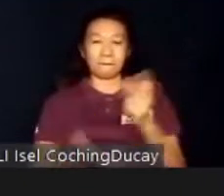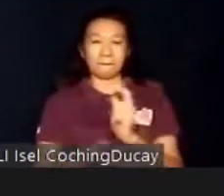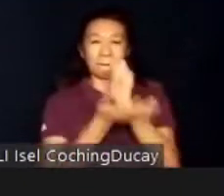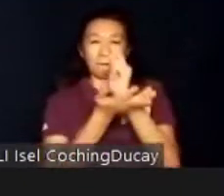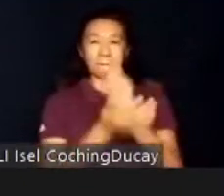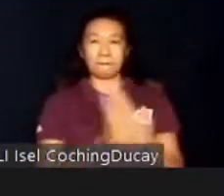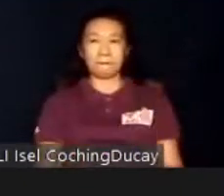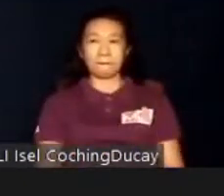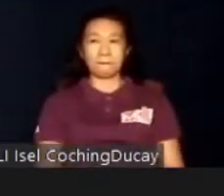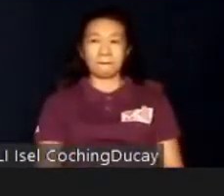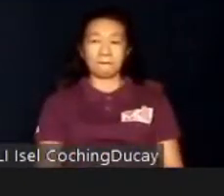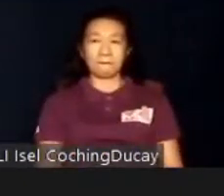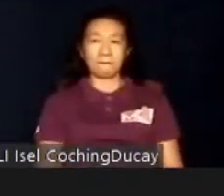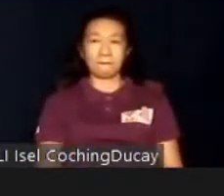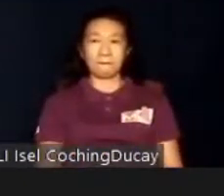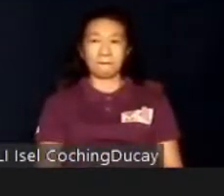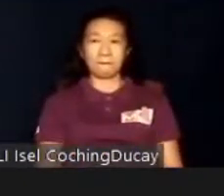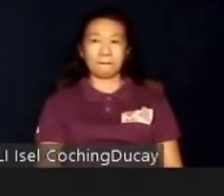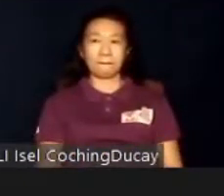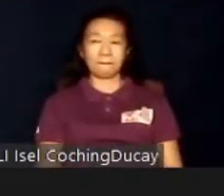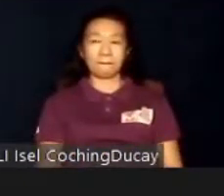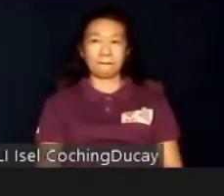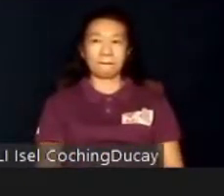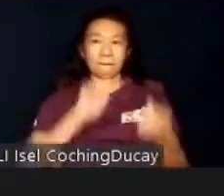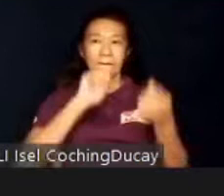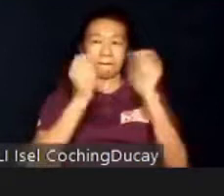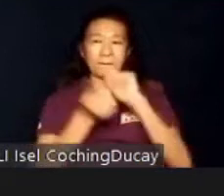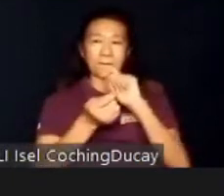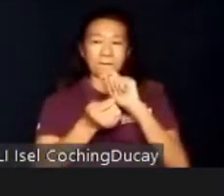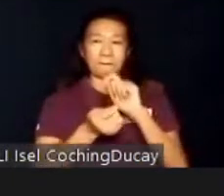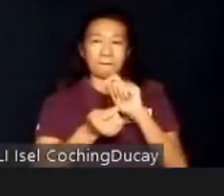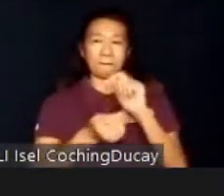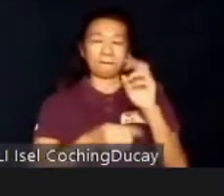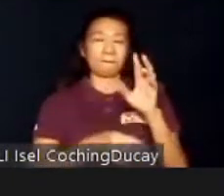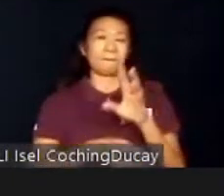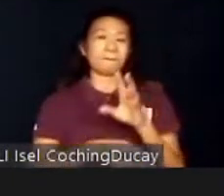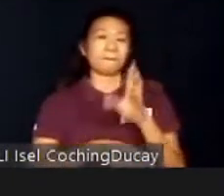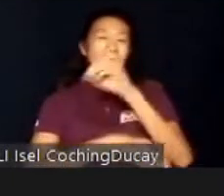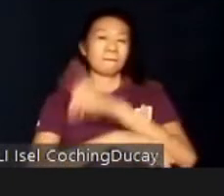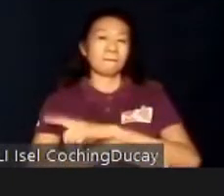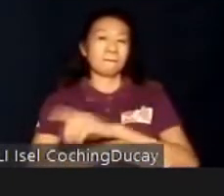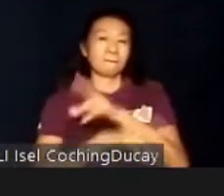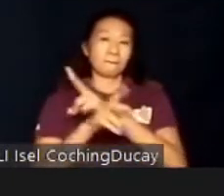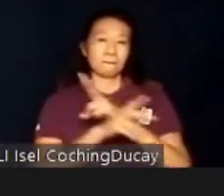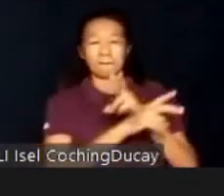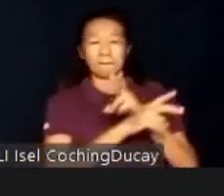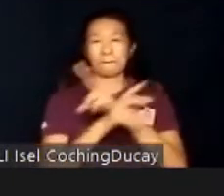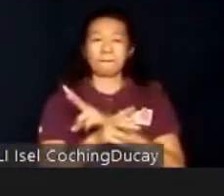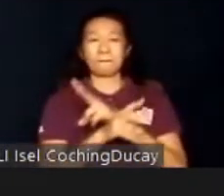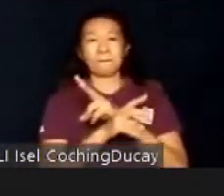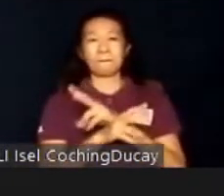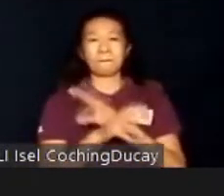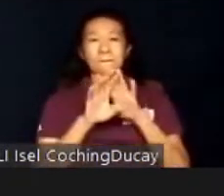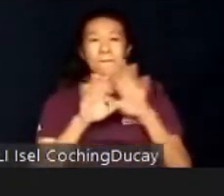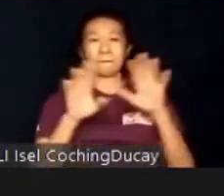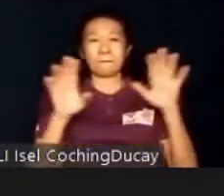transition to the daycare centers eventually. An ultimate